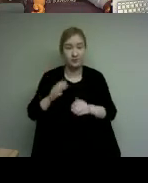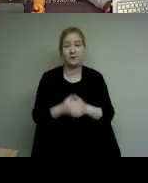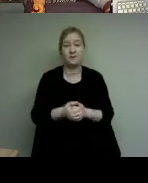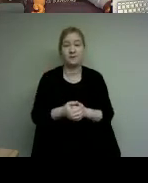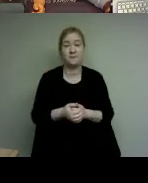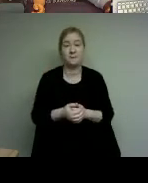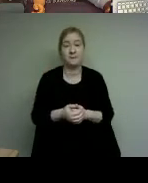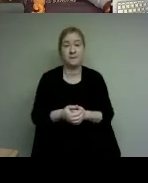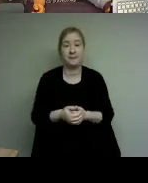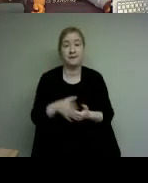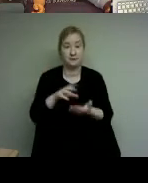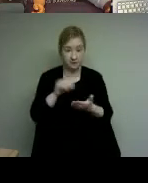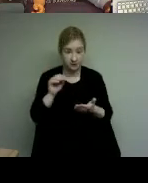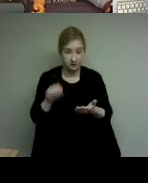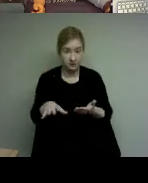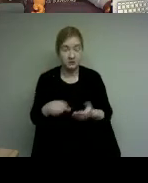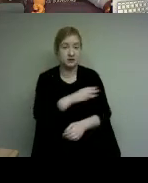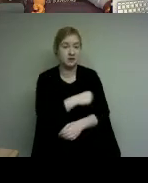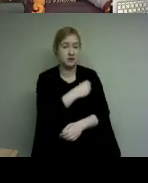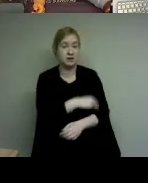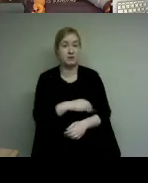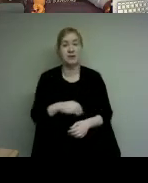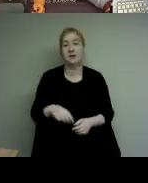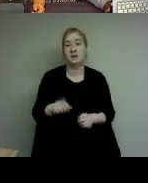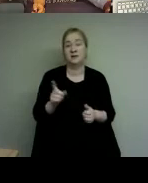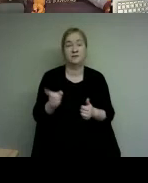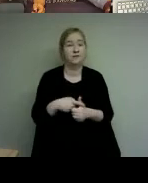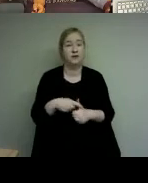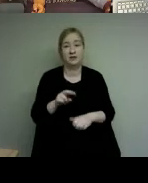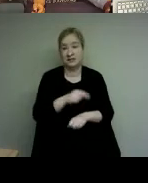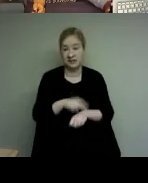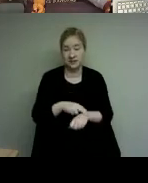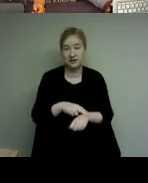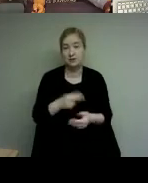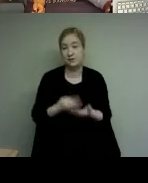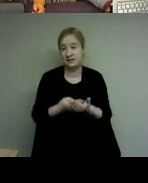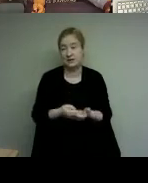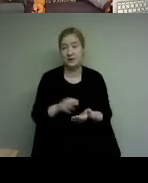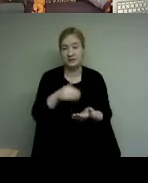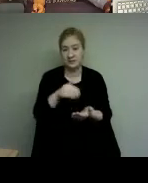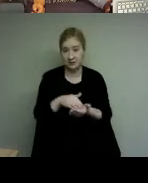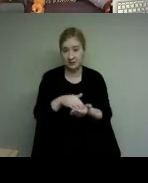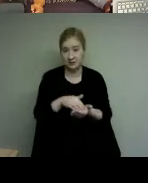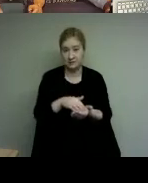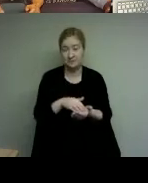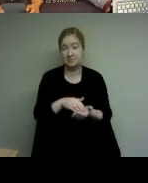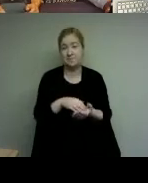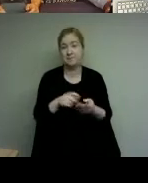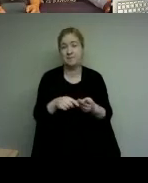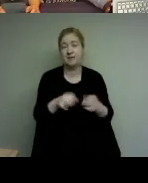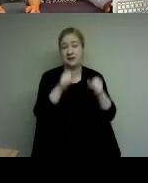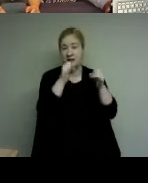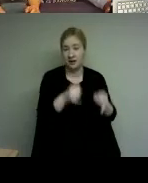school division malatoma first nation education resource center and independent indigenous indigenous